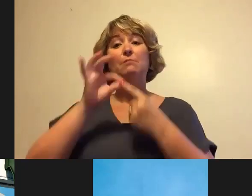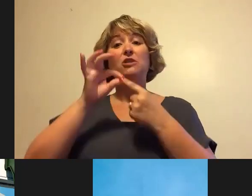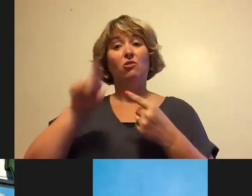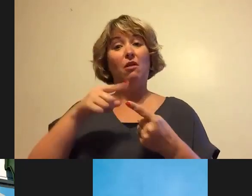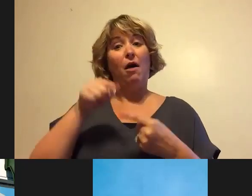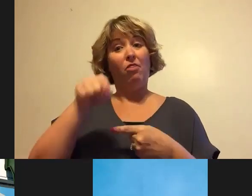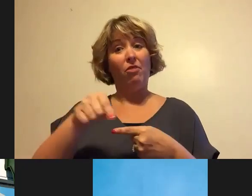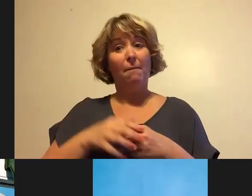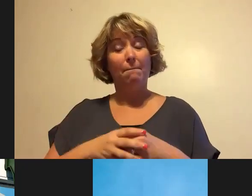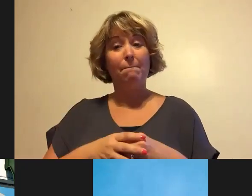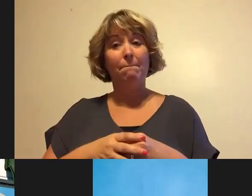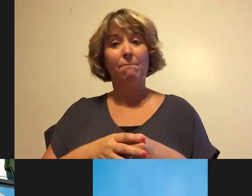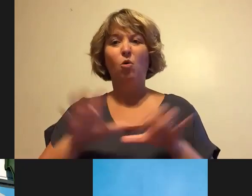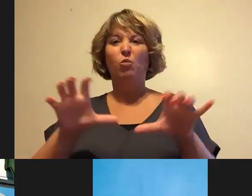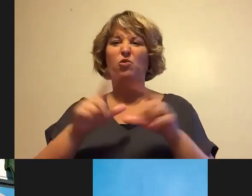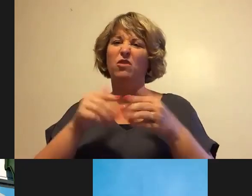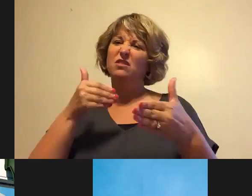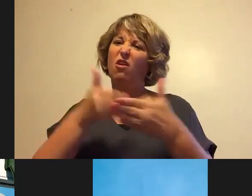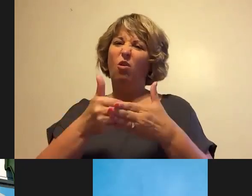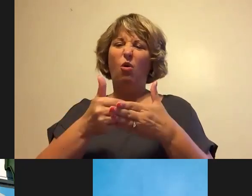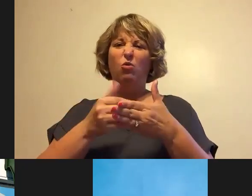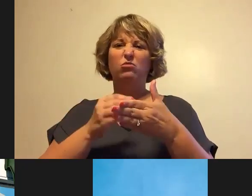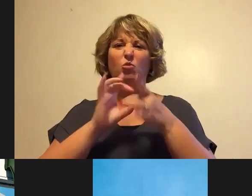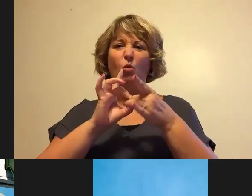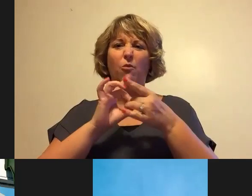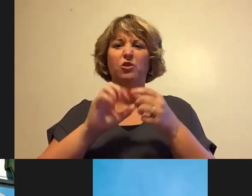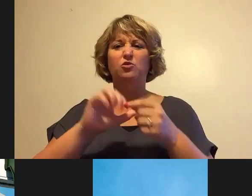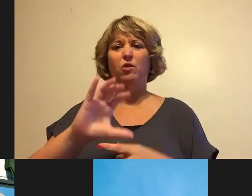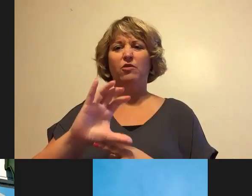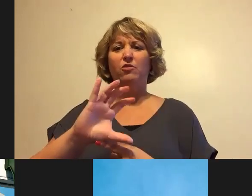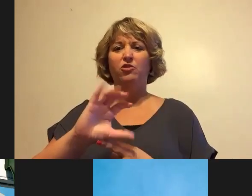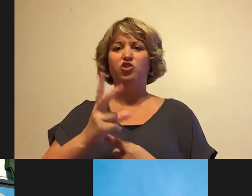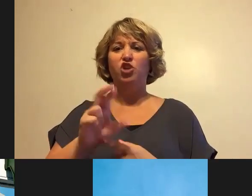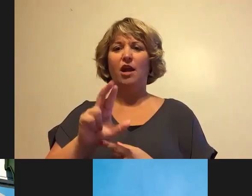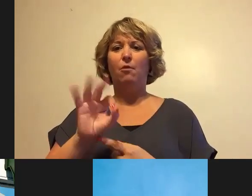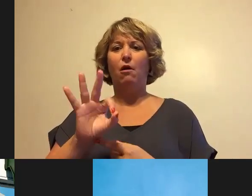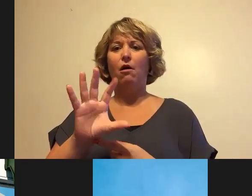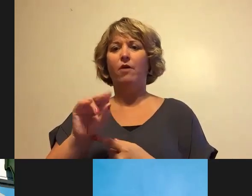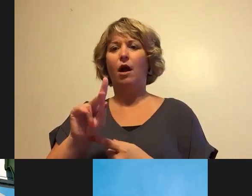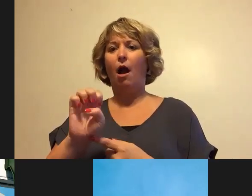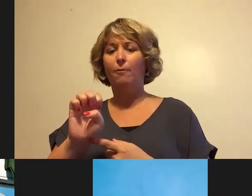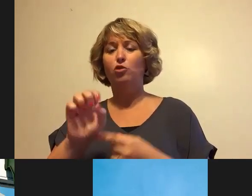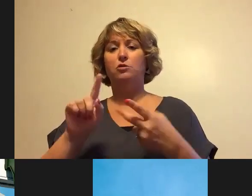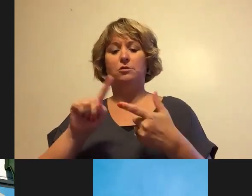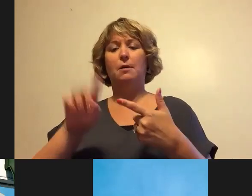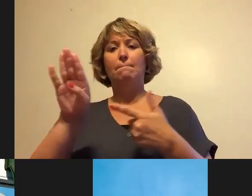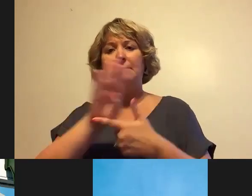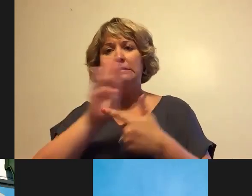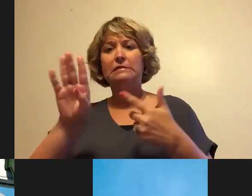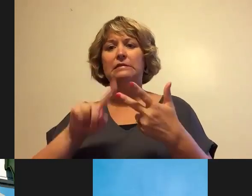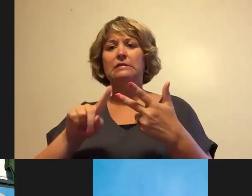close cooperation with the local chambers of commerce, the businesses themselves, as well as local elected officials,